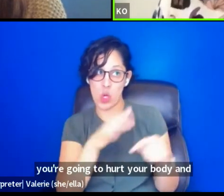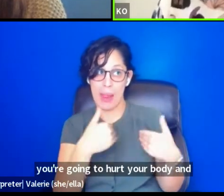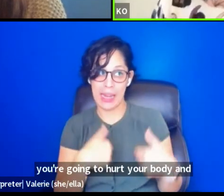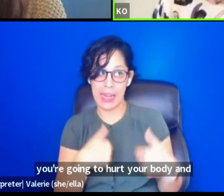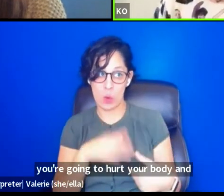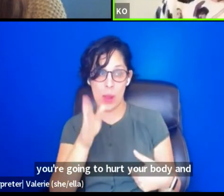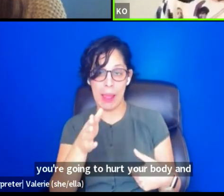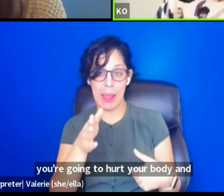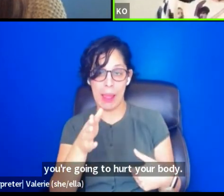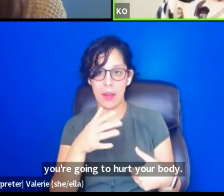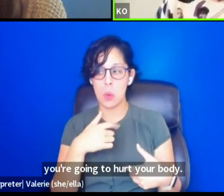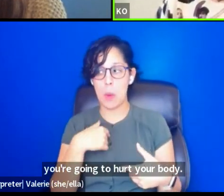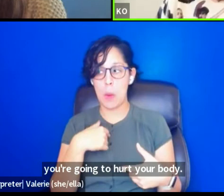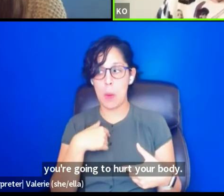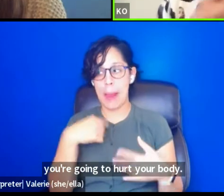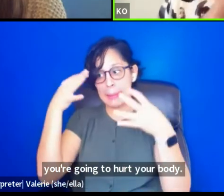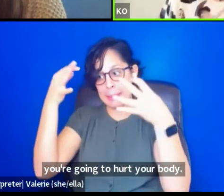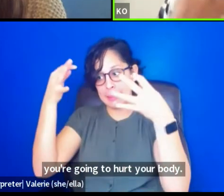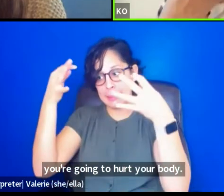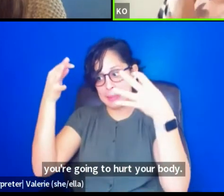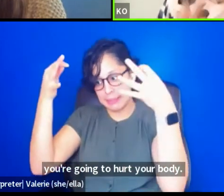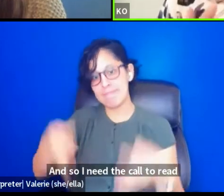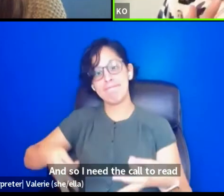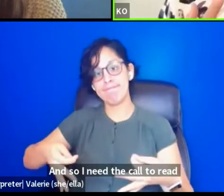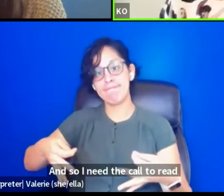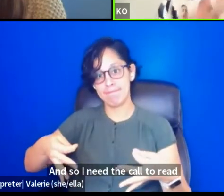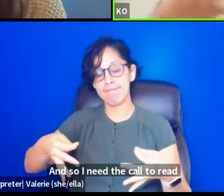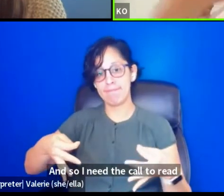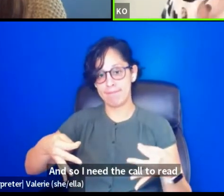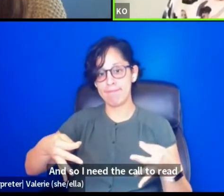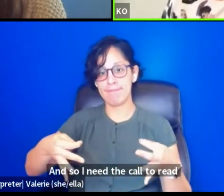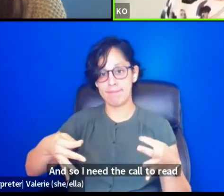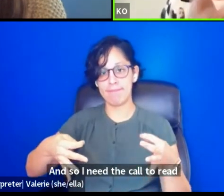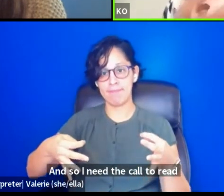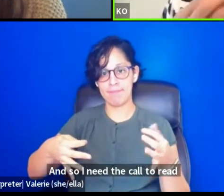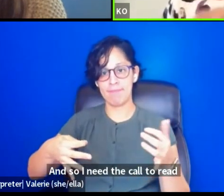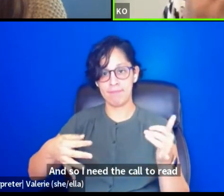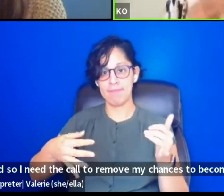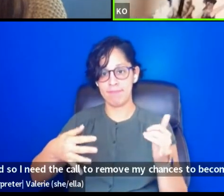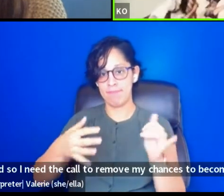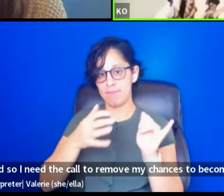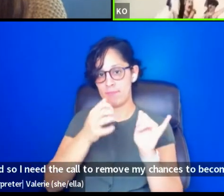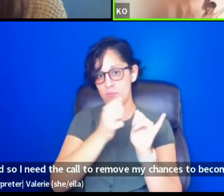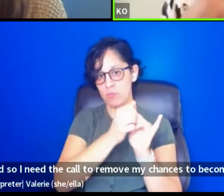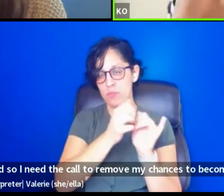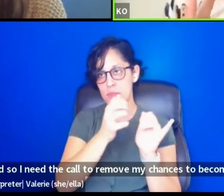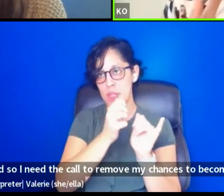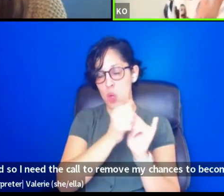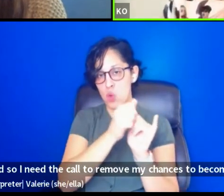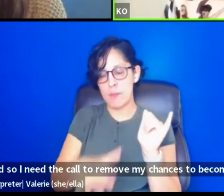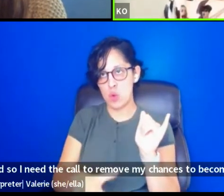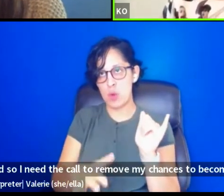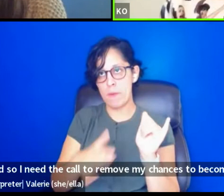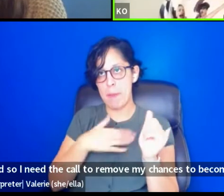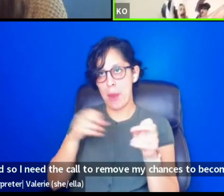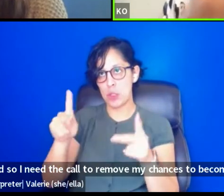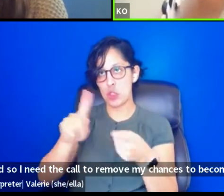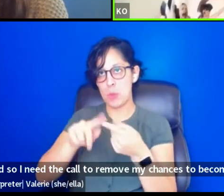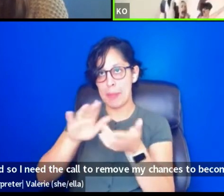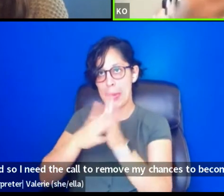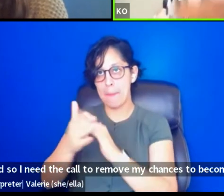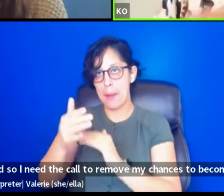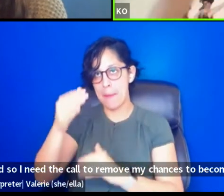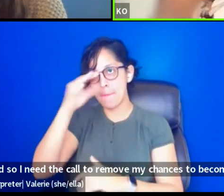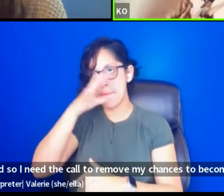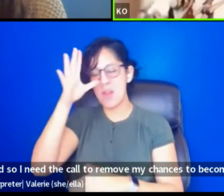call to, um, remove my chances to become, or I shouldn't say become a parent because I am a parent now, but